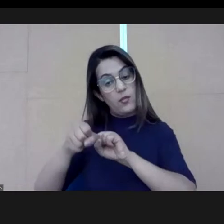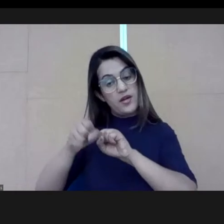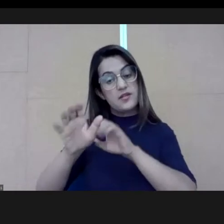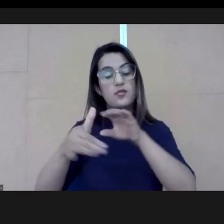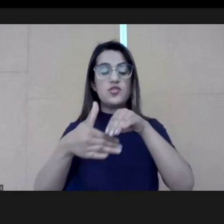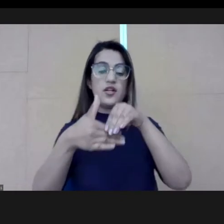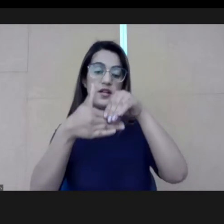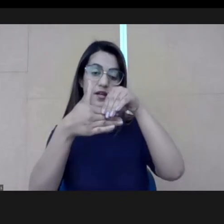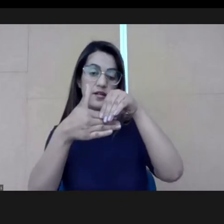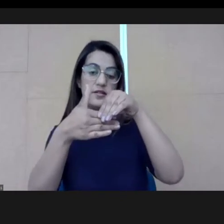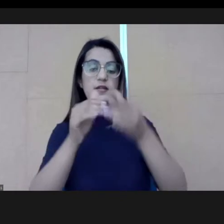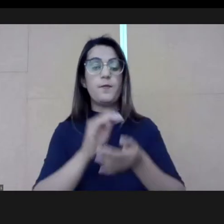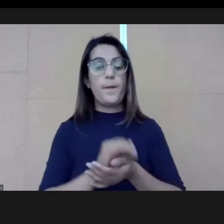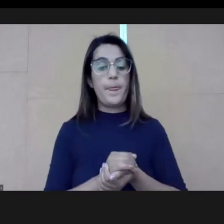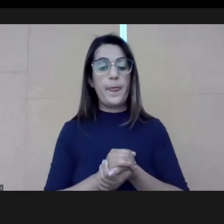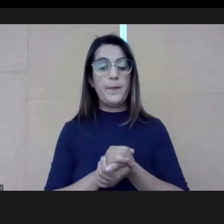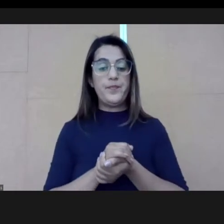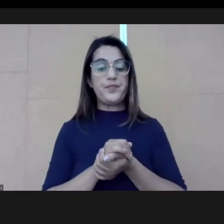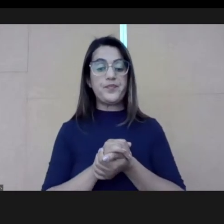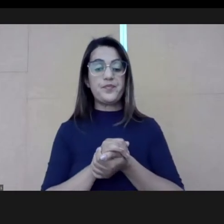improve the leadership courses?